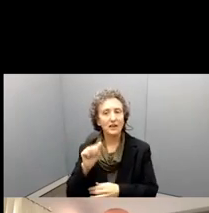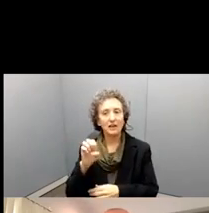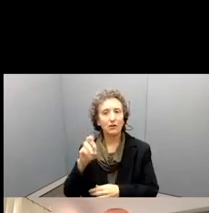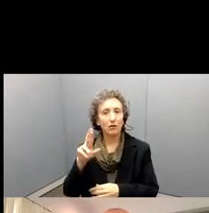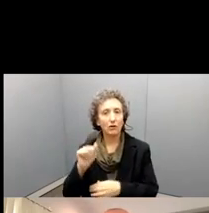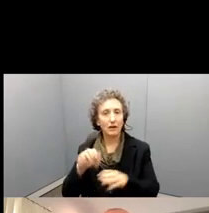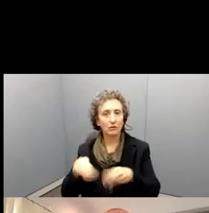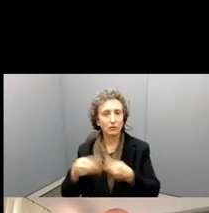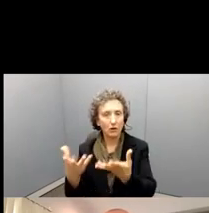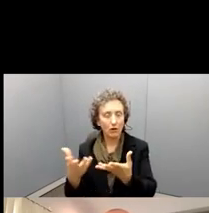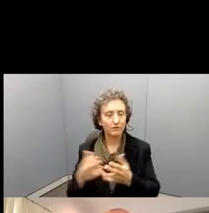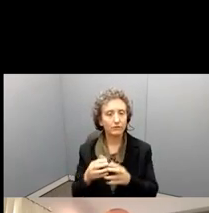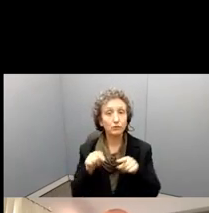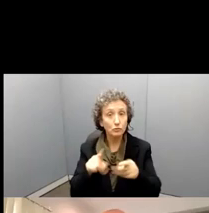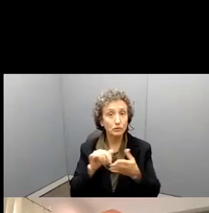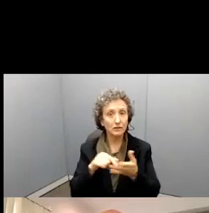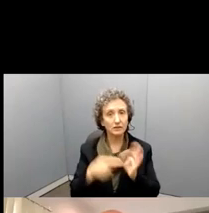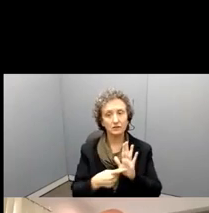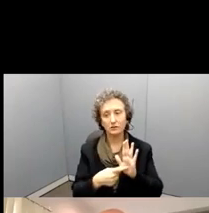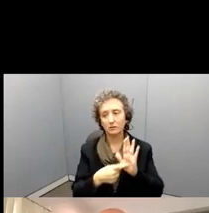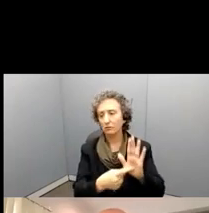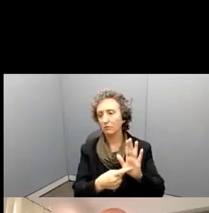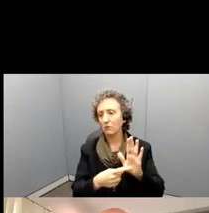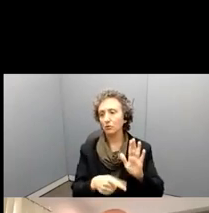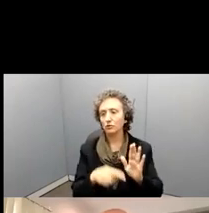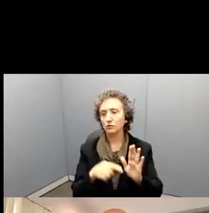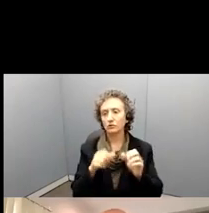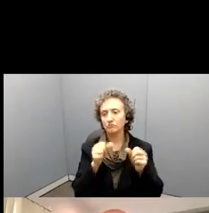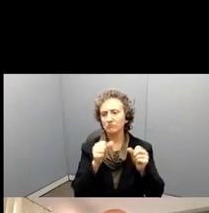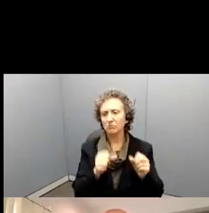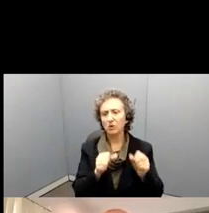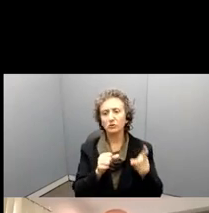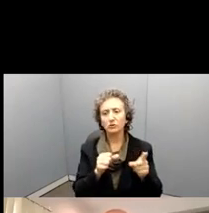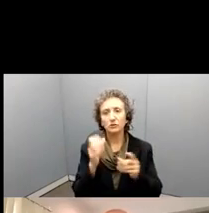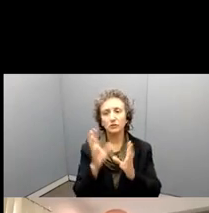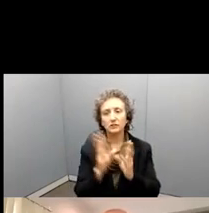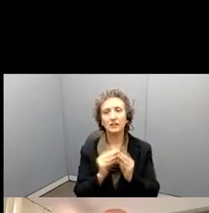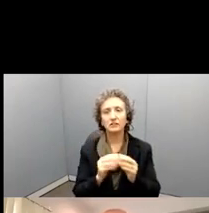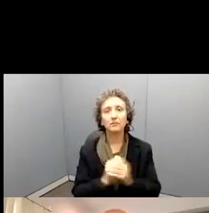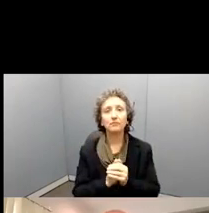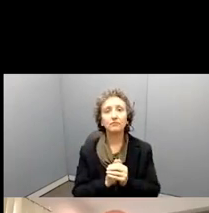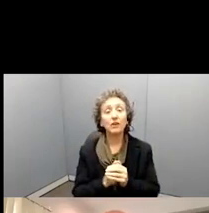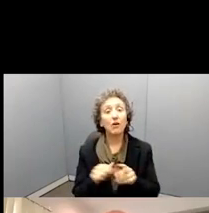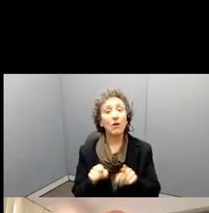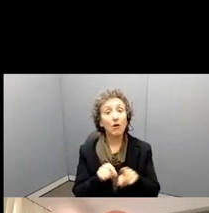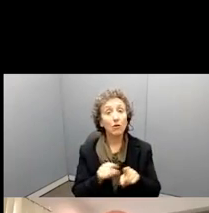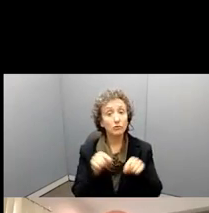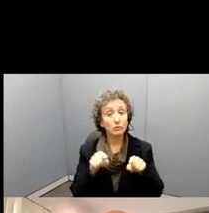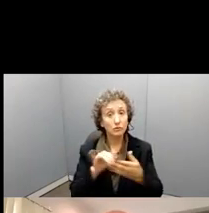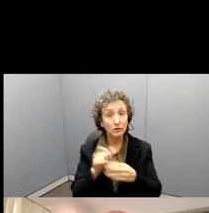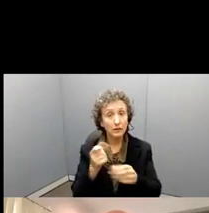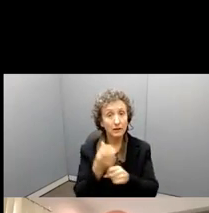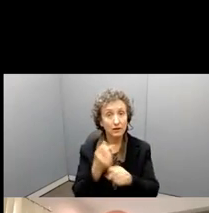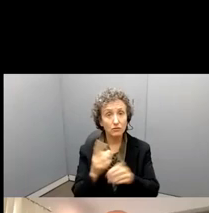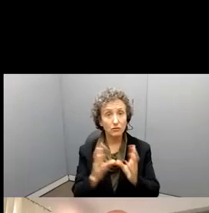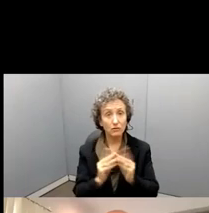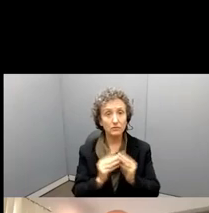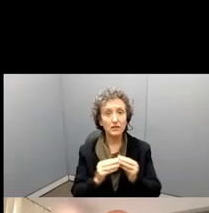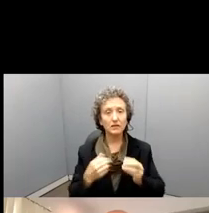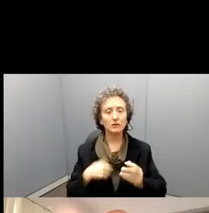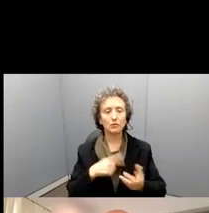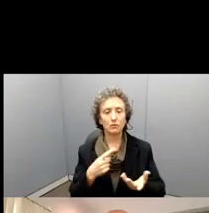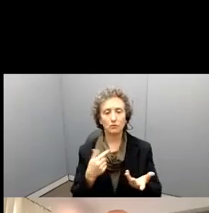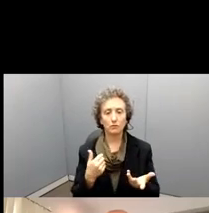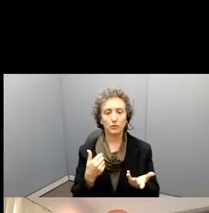session. Also, as part of the annual meeting, there is, uh, we've organized a,